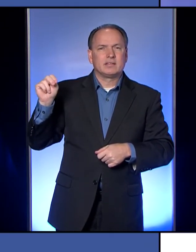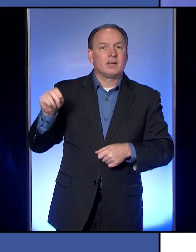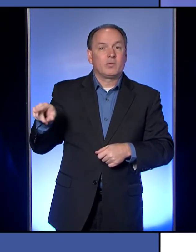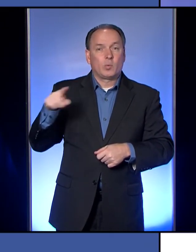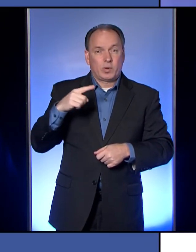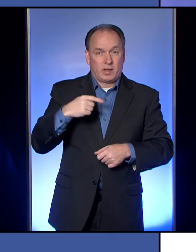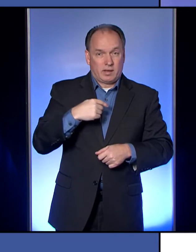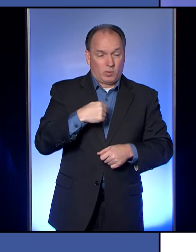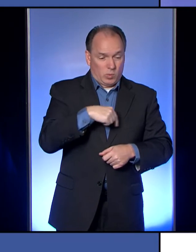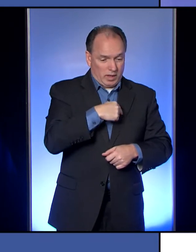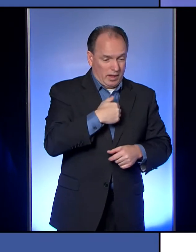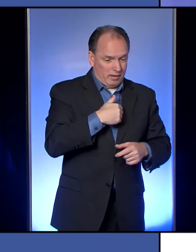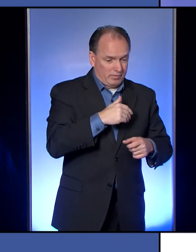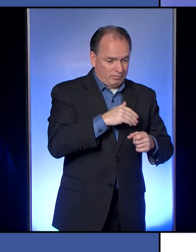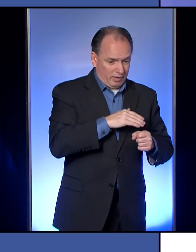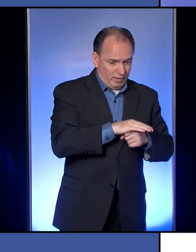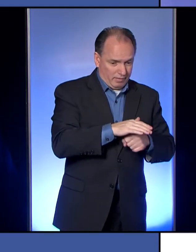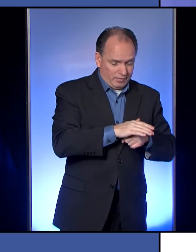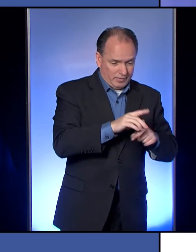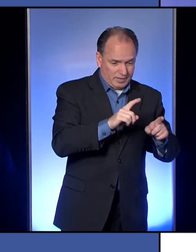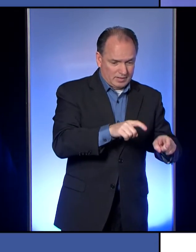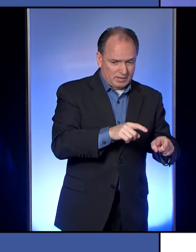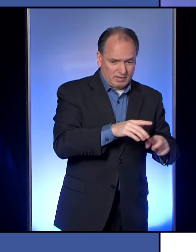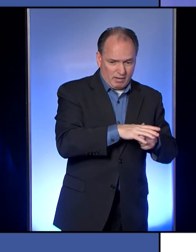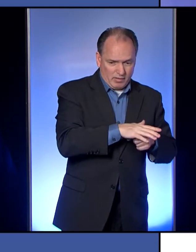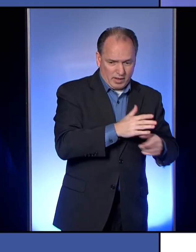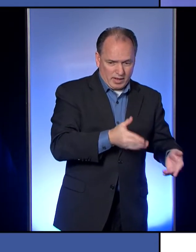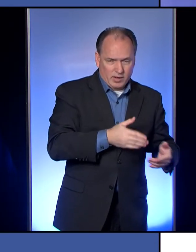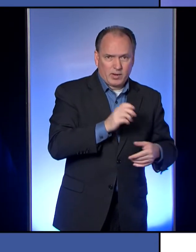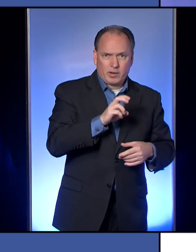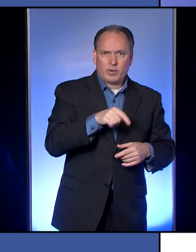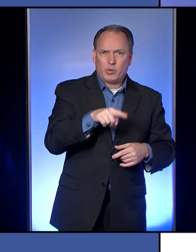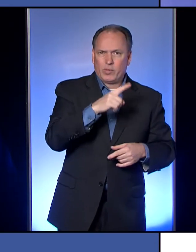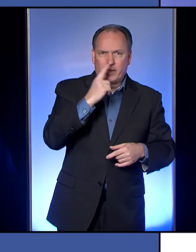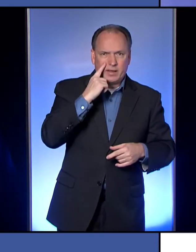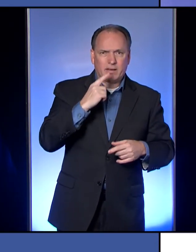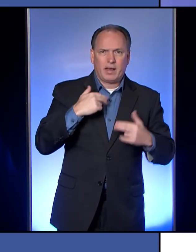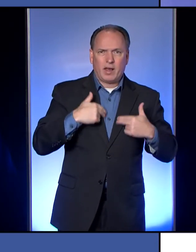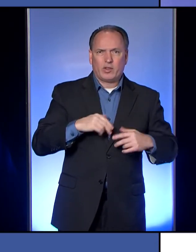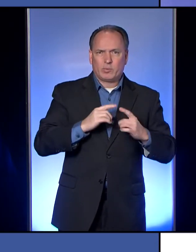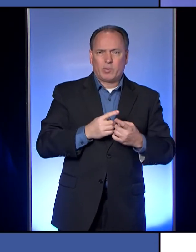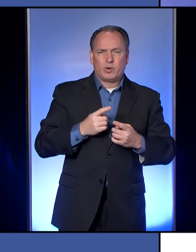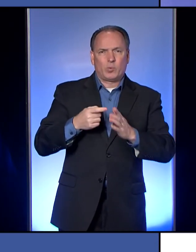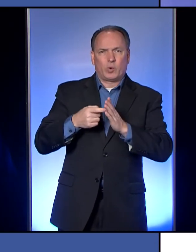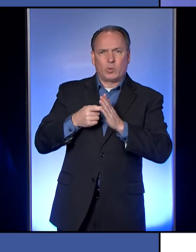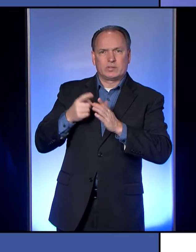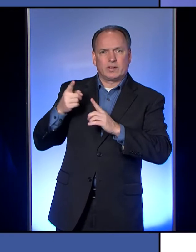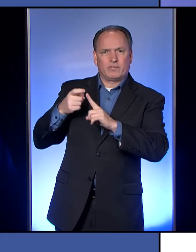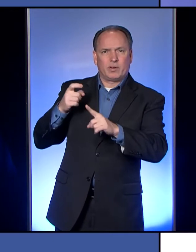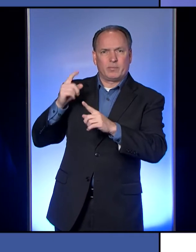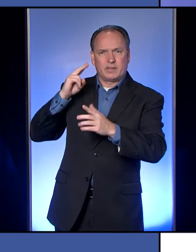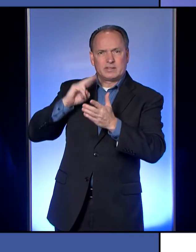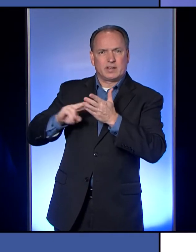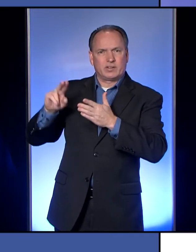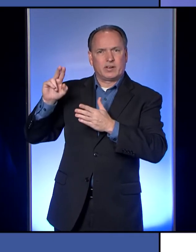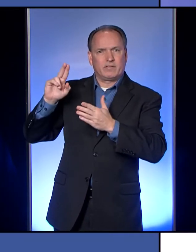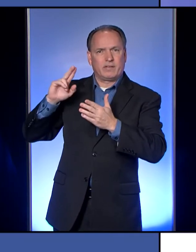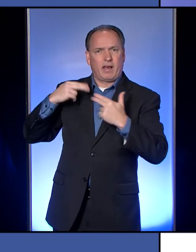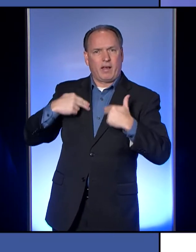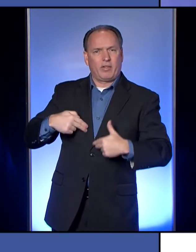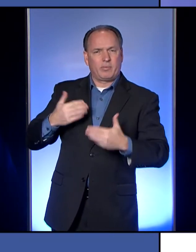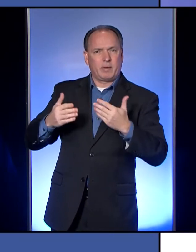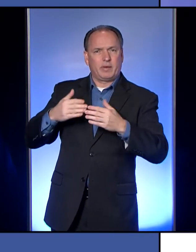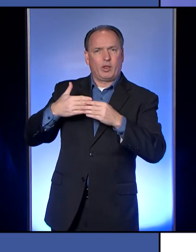uh, in, uh, Erie County. Do you anticipate the health department requesting from the secretary of health, maybe